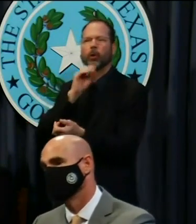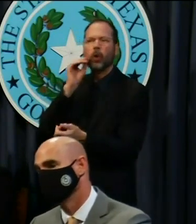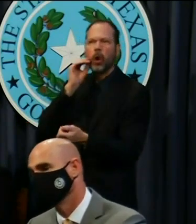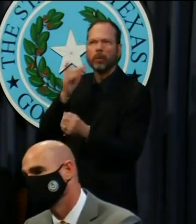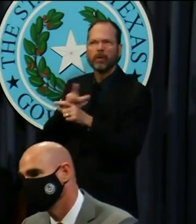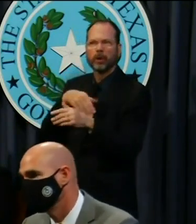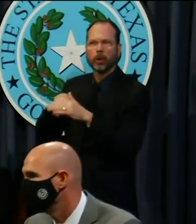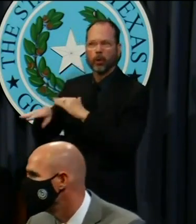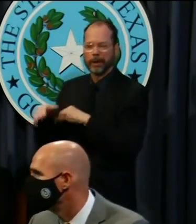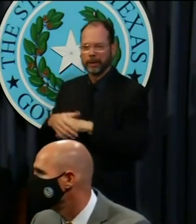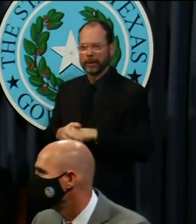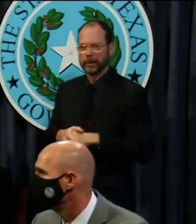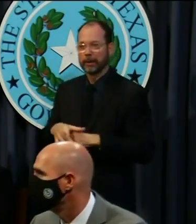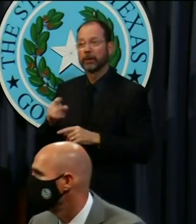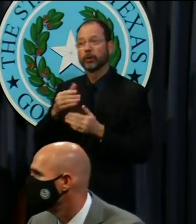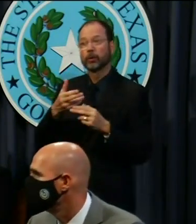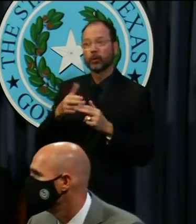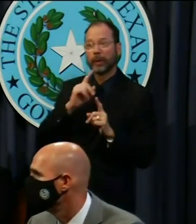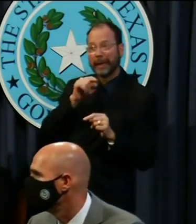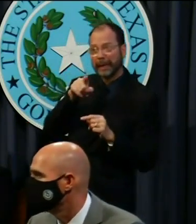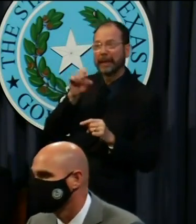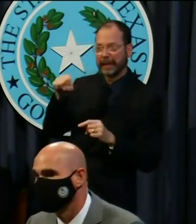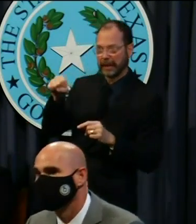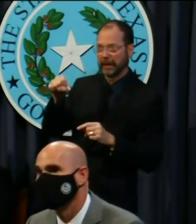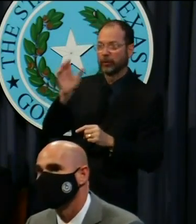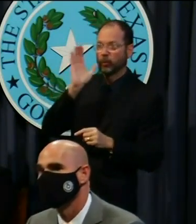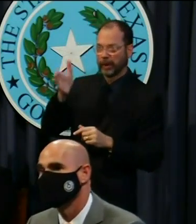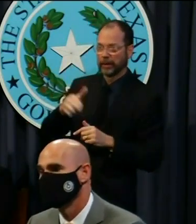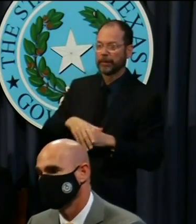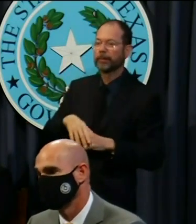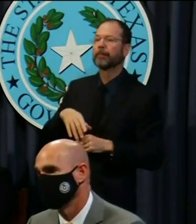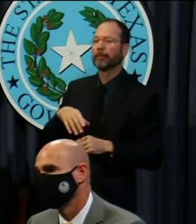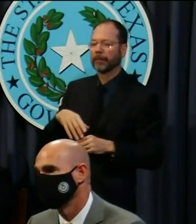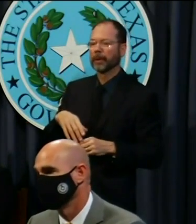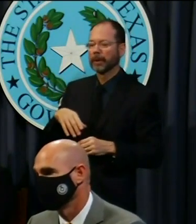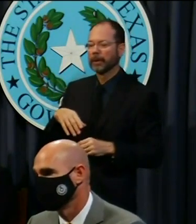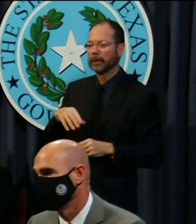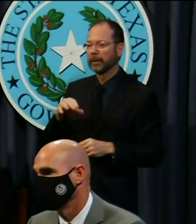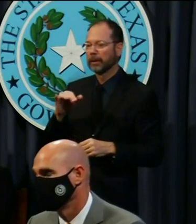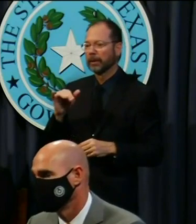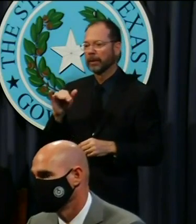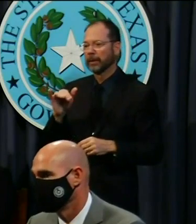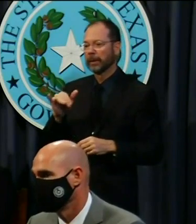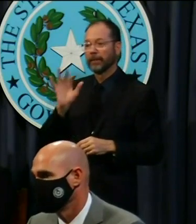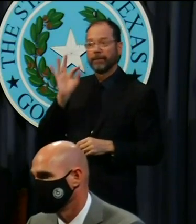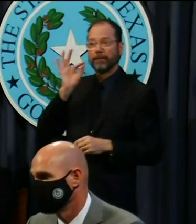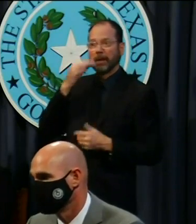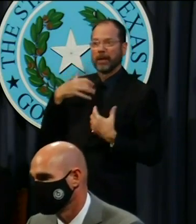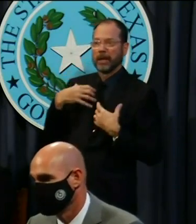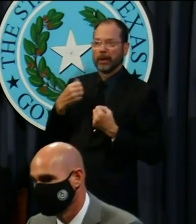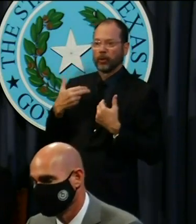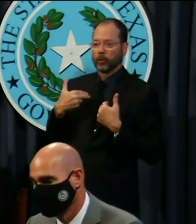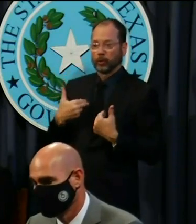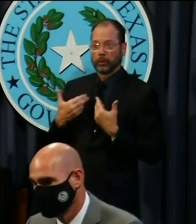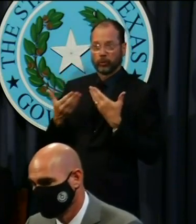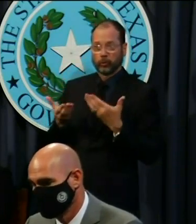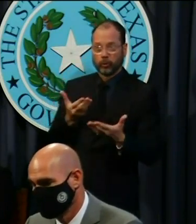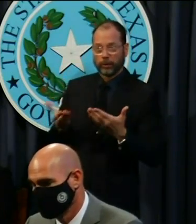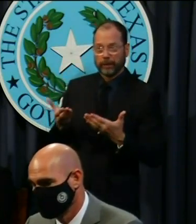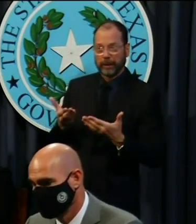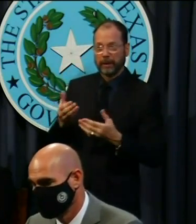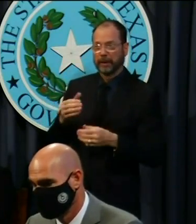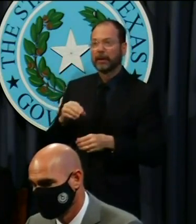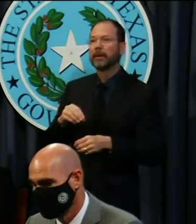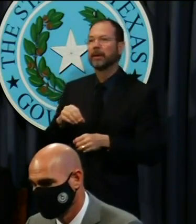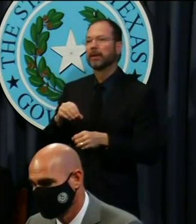The short answer to your questions is yes. So the Federal Health and Human Services and